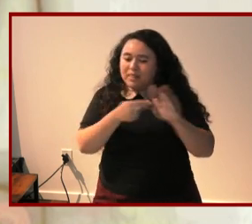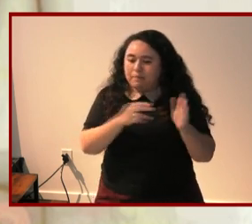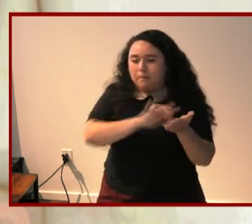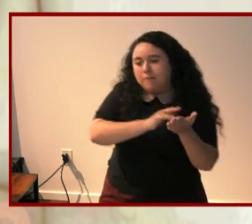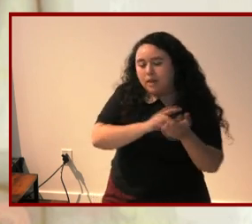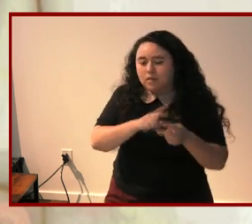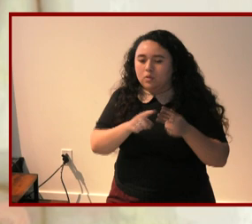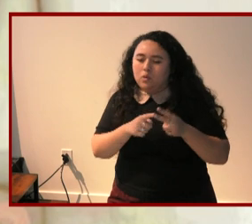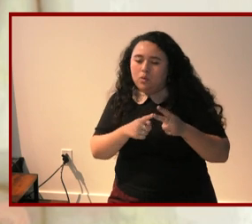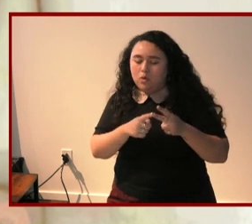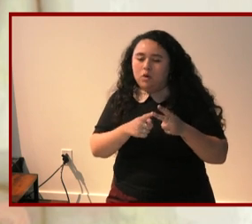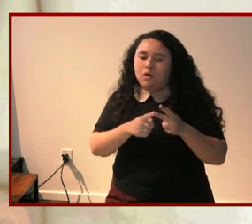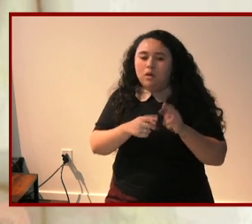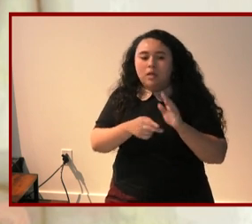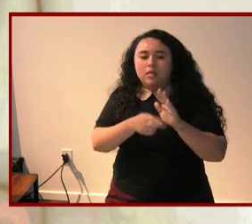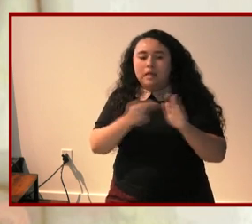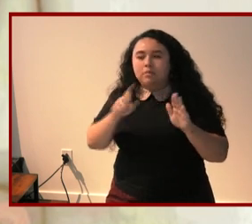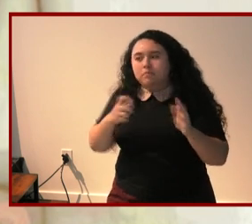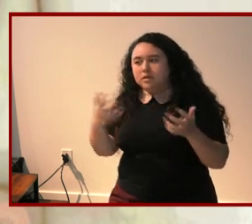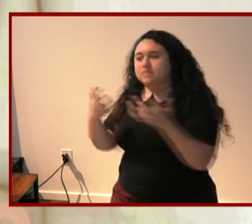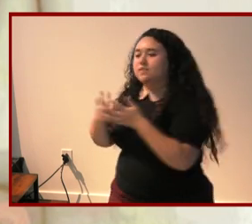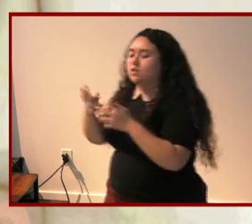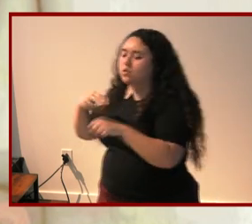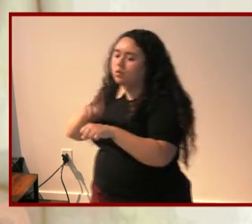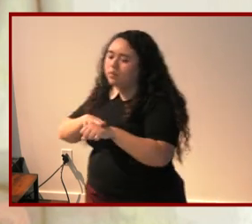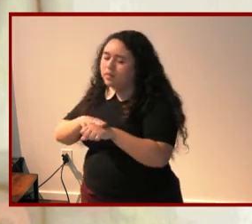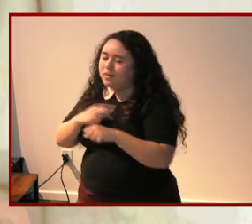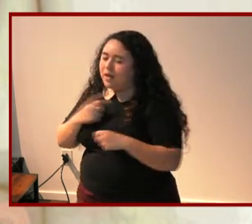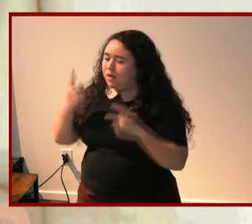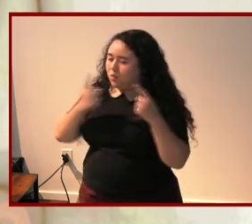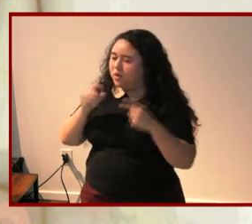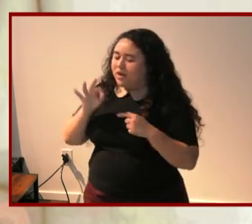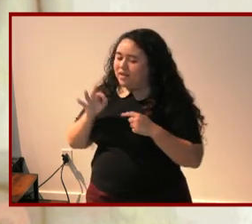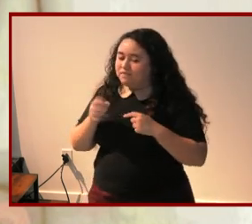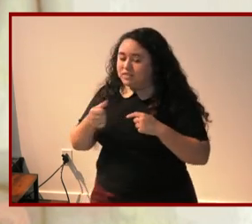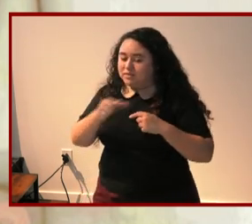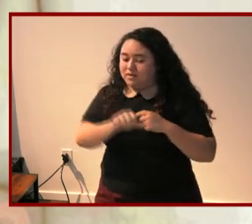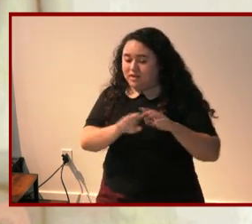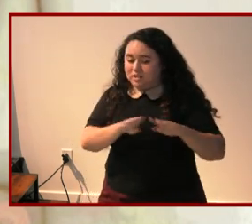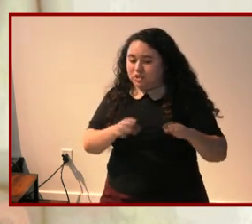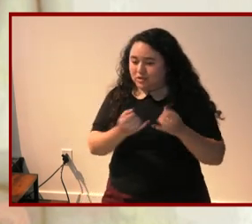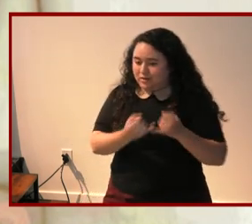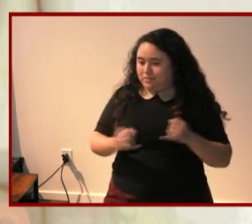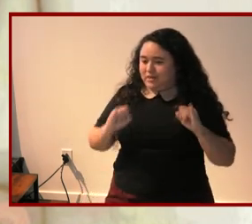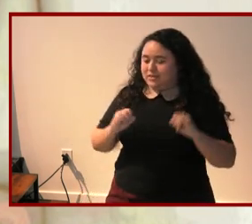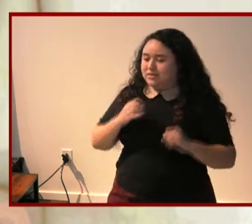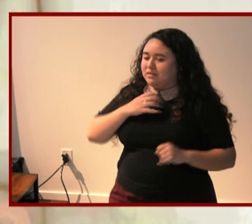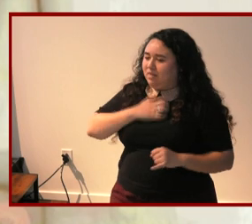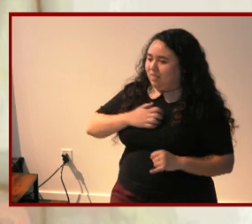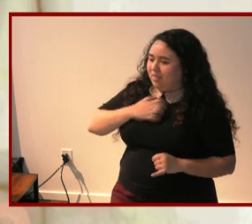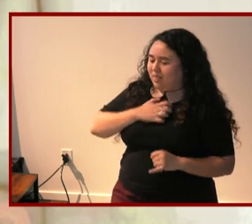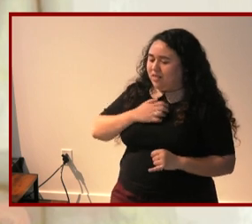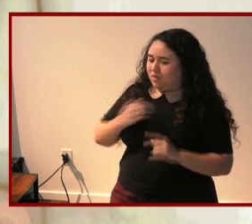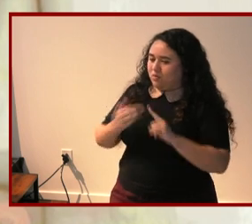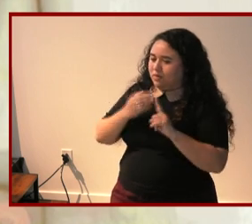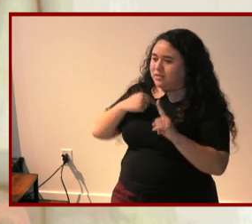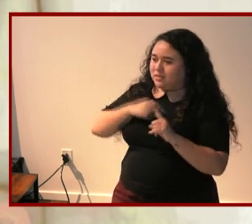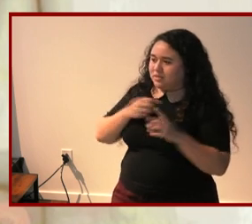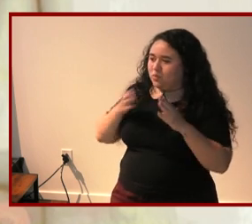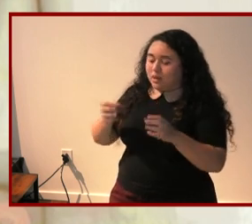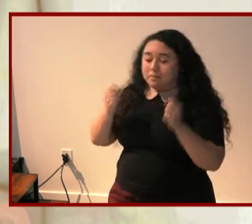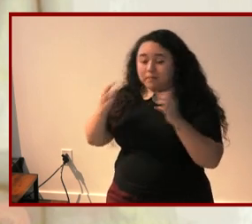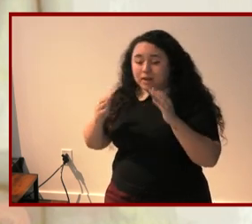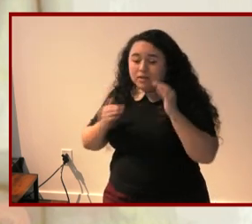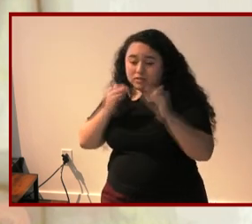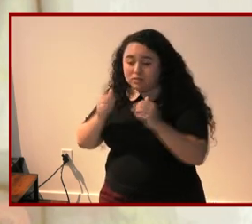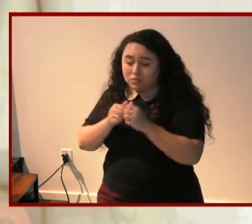i also wonder if the denial of children's autonomy is upsetting because it reminds us of the ways many adults with